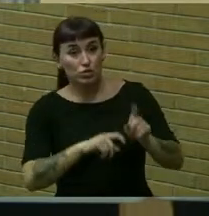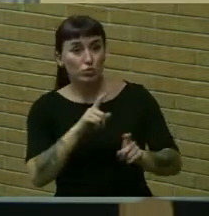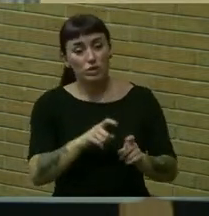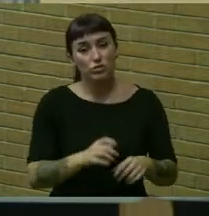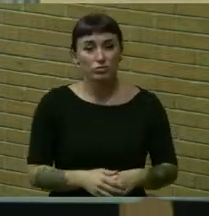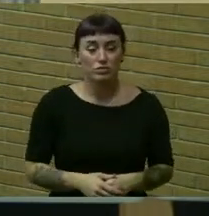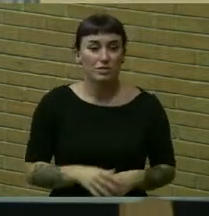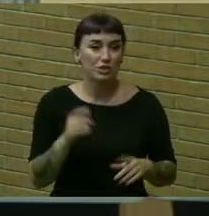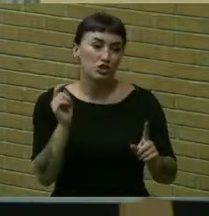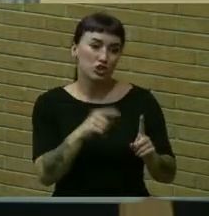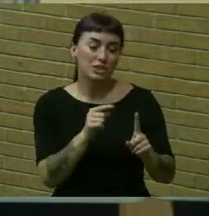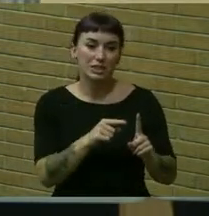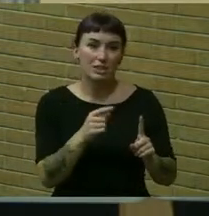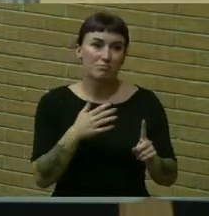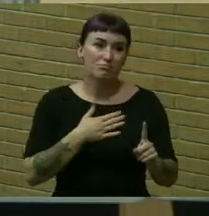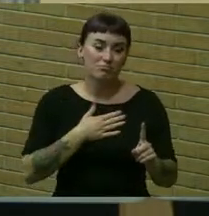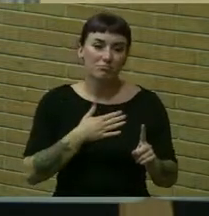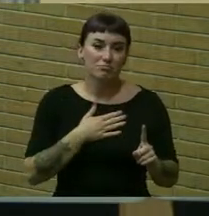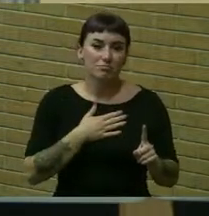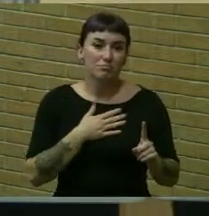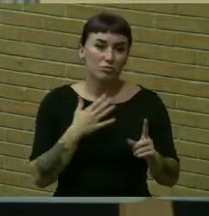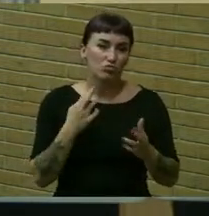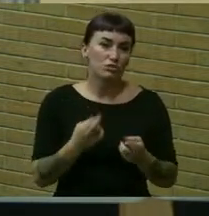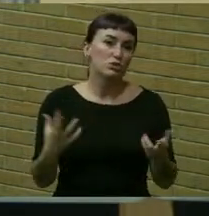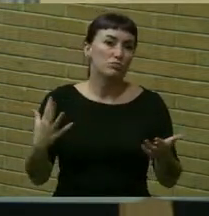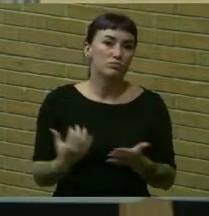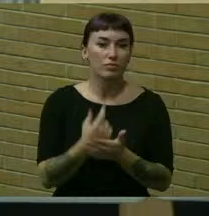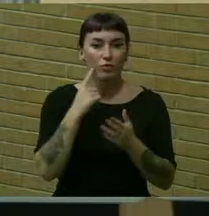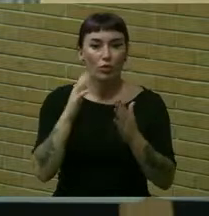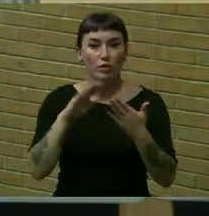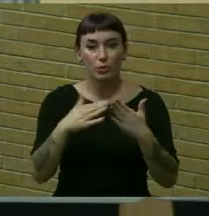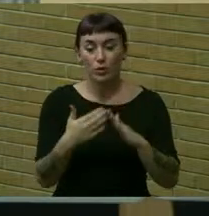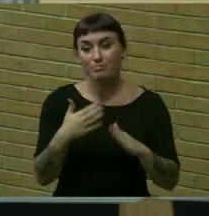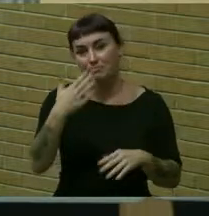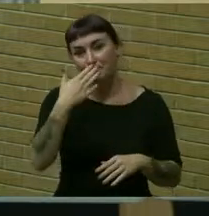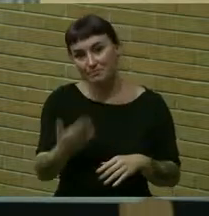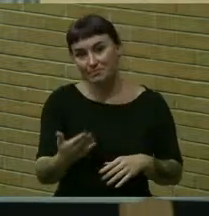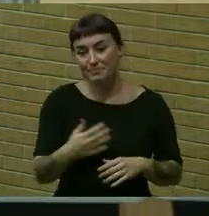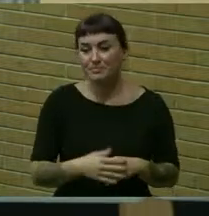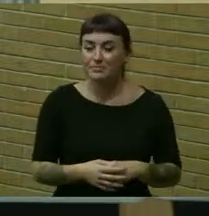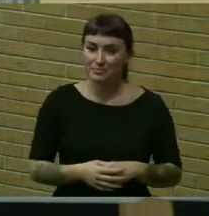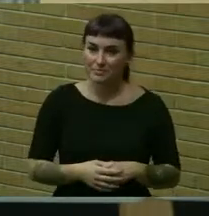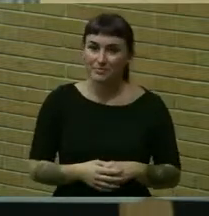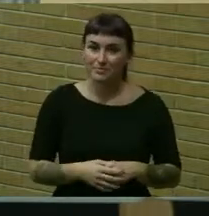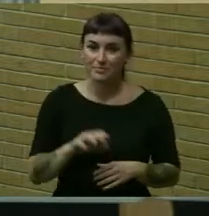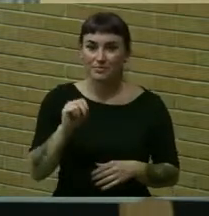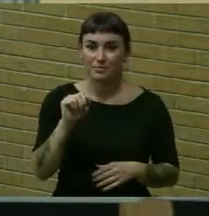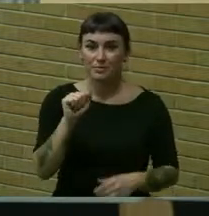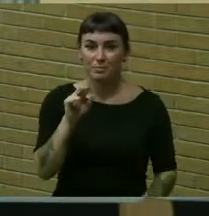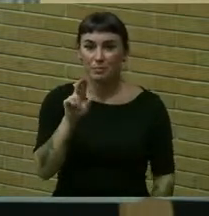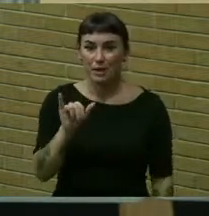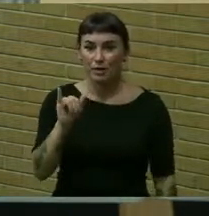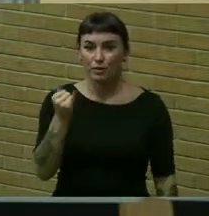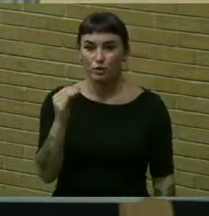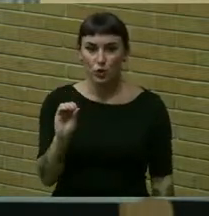she is such a resource for the community so thank you as well mary joe